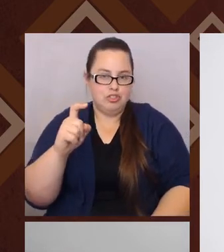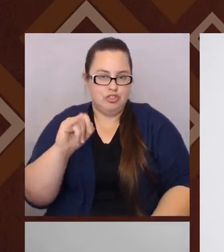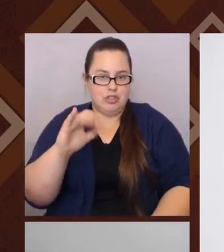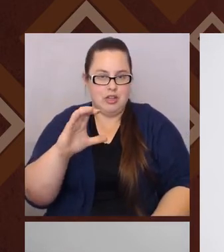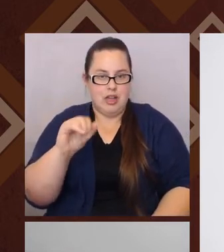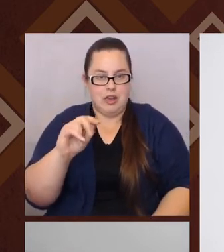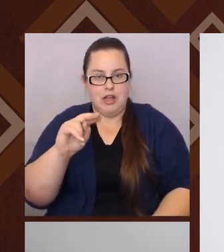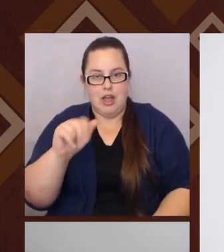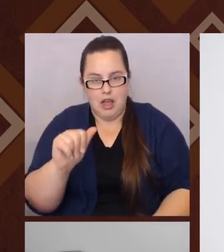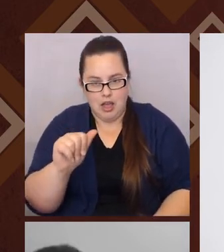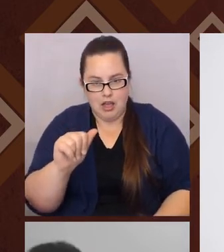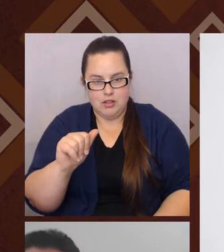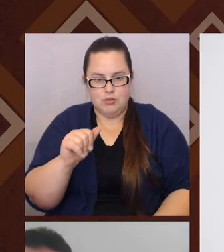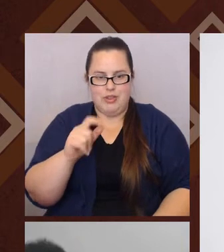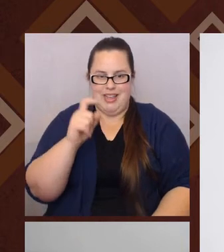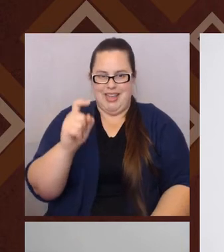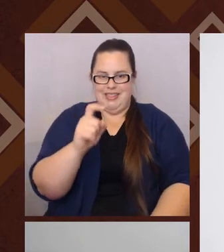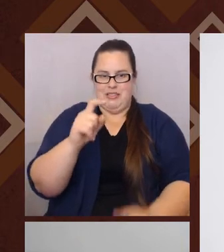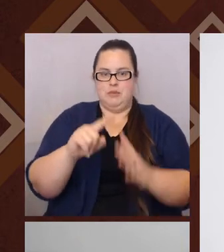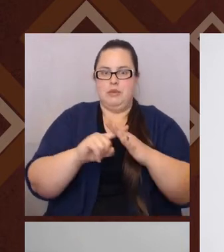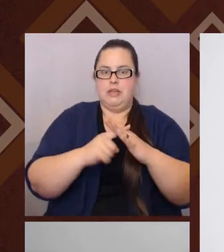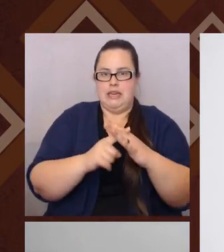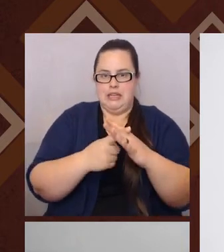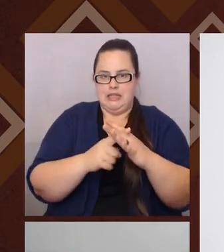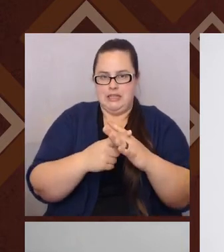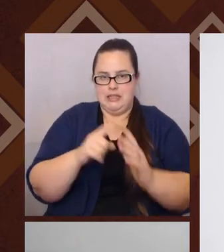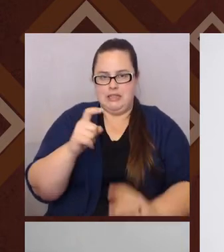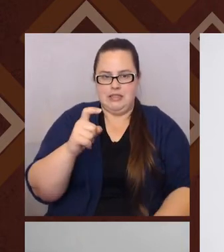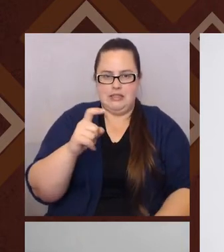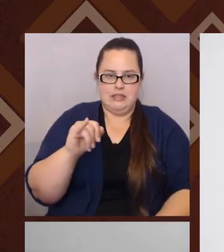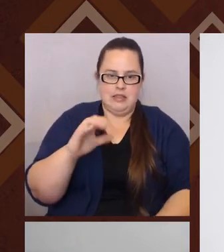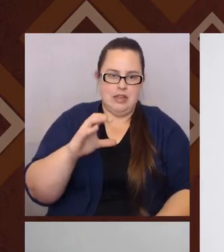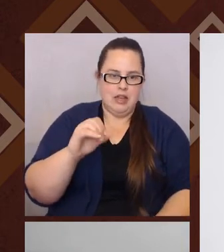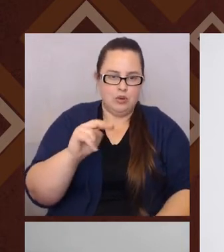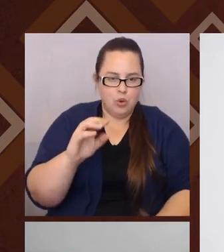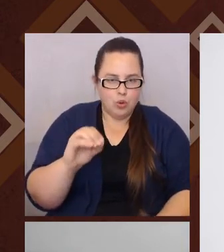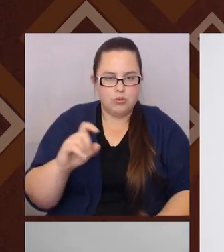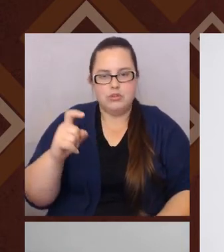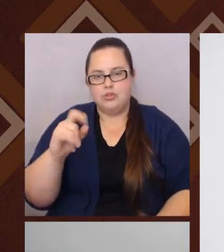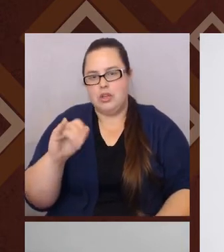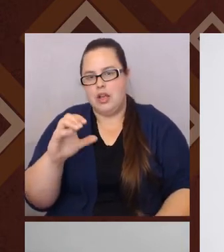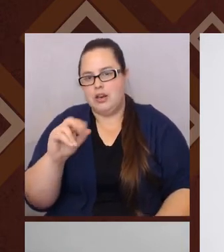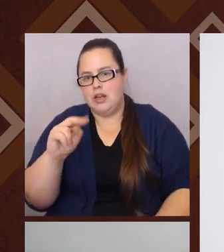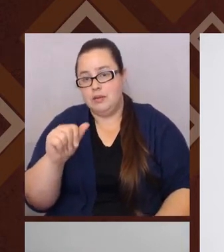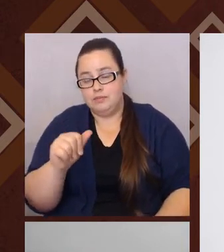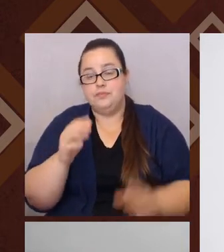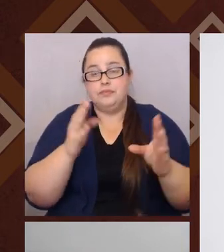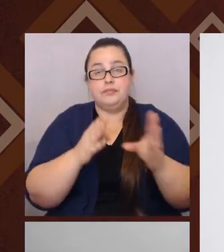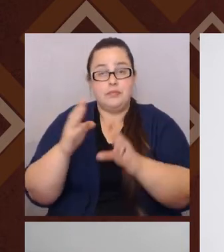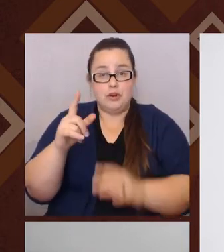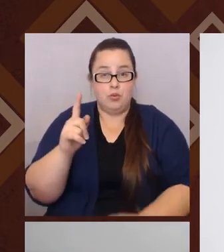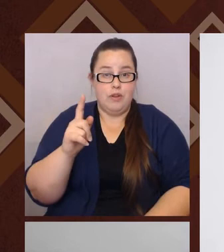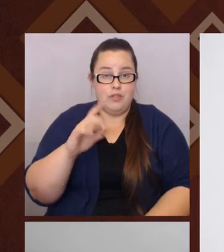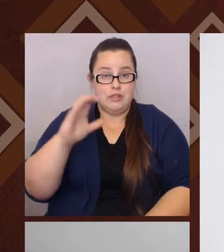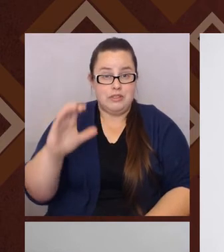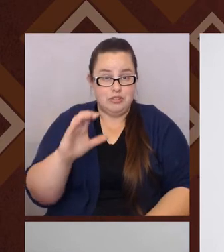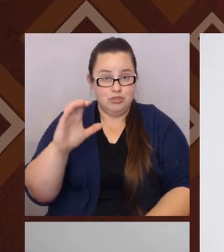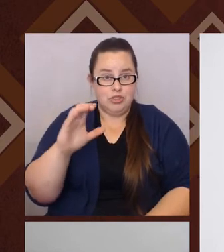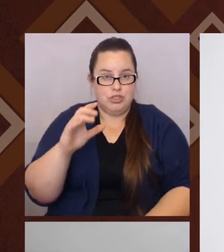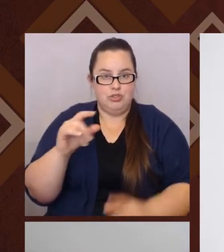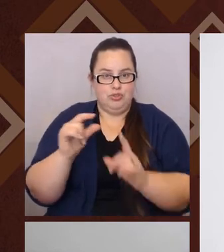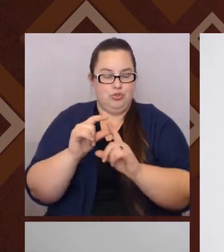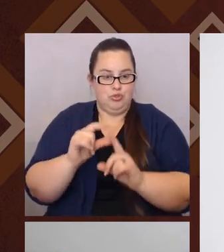beginning, right? Chicano or Chicana. And, and, and so 21st century terms, right? Um,